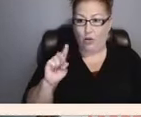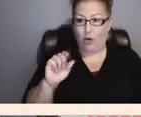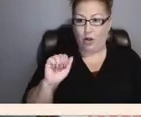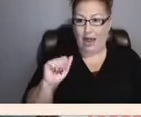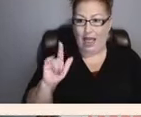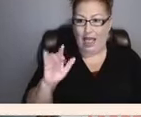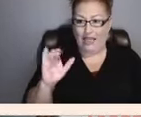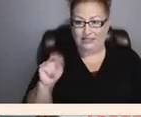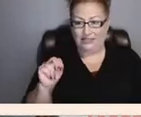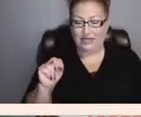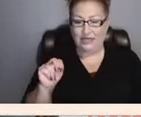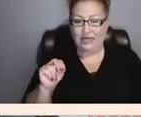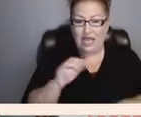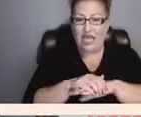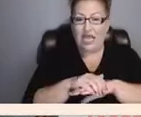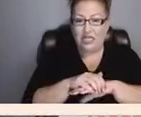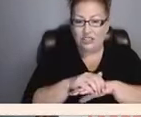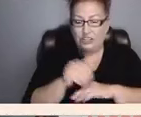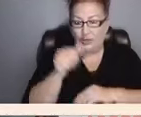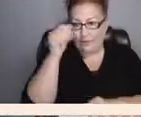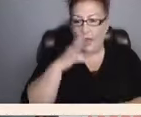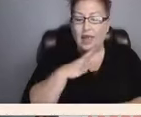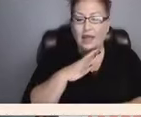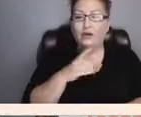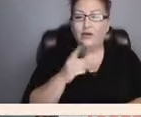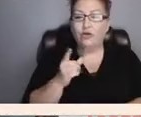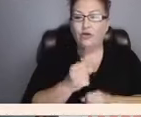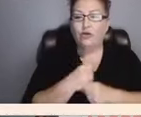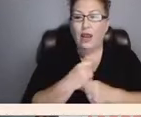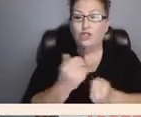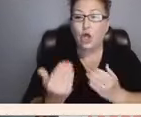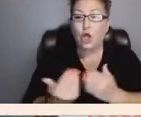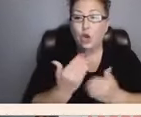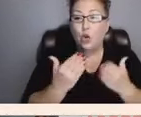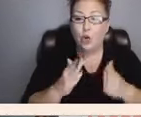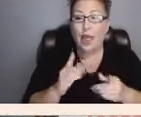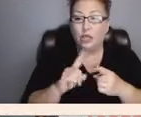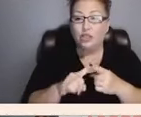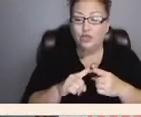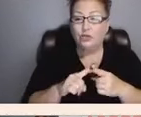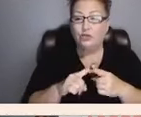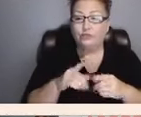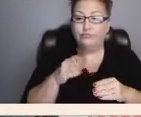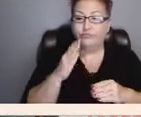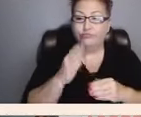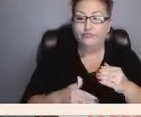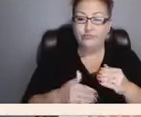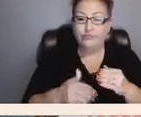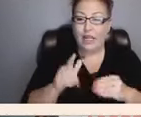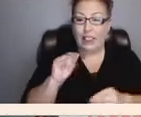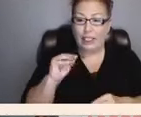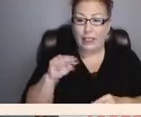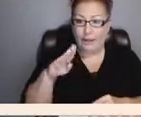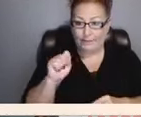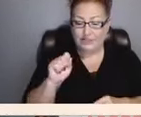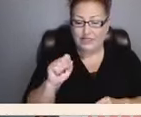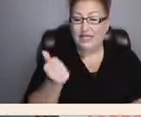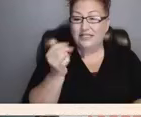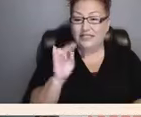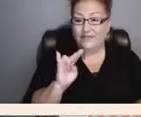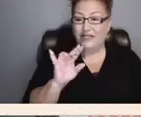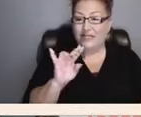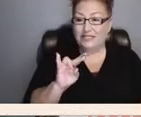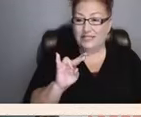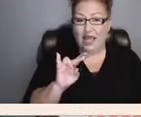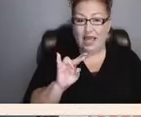creates a new way to amputate limbs. In 1784, Valen Hun, known